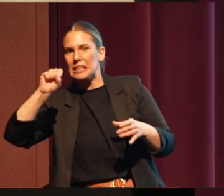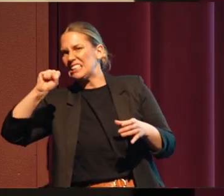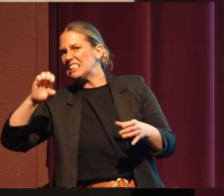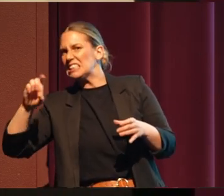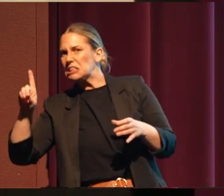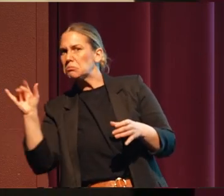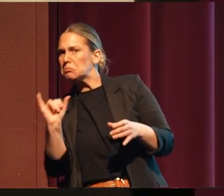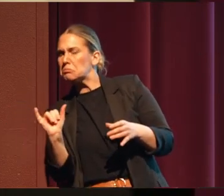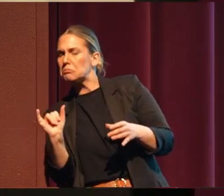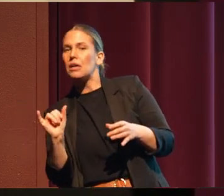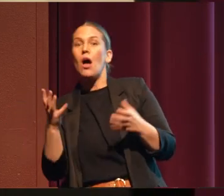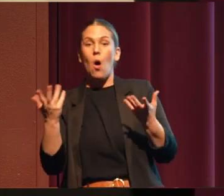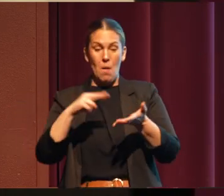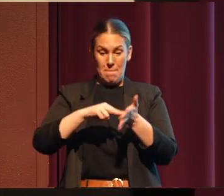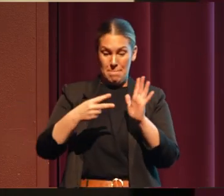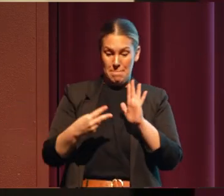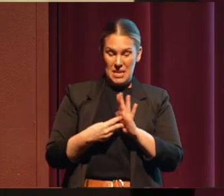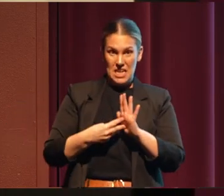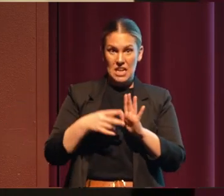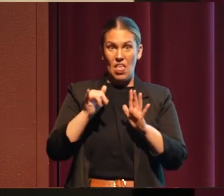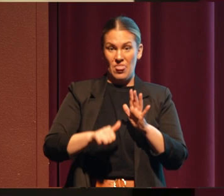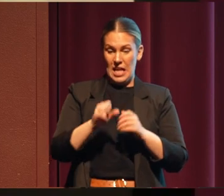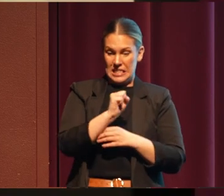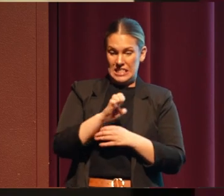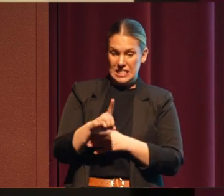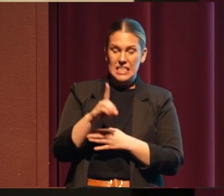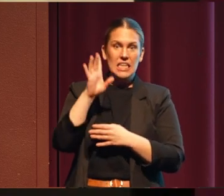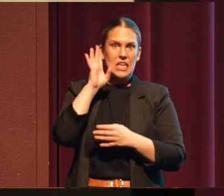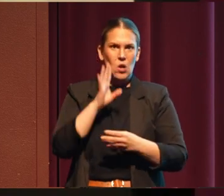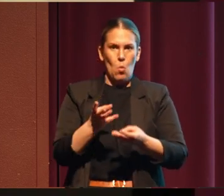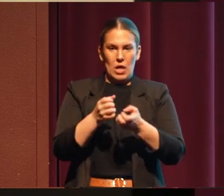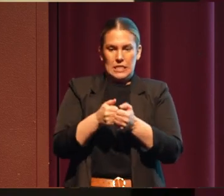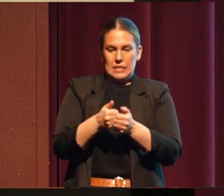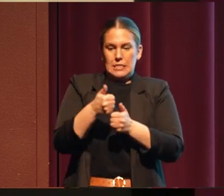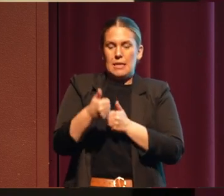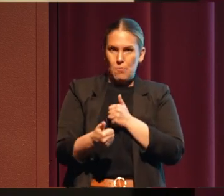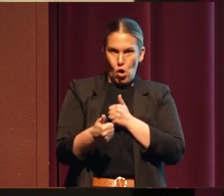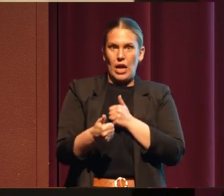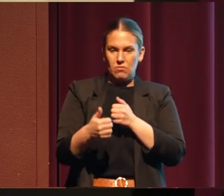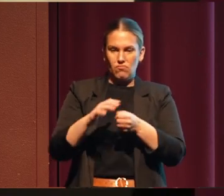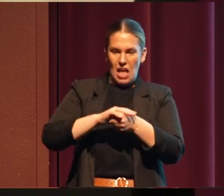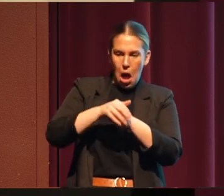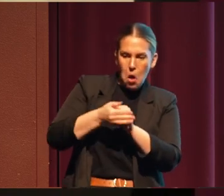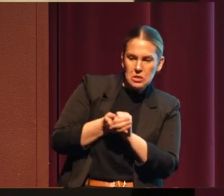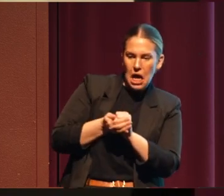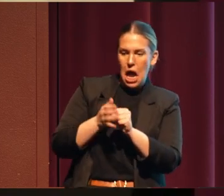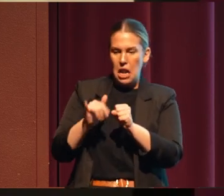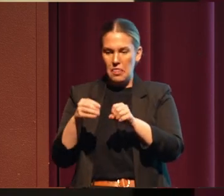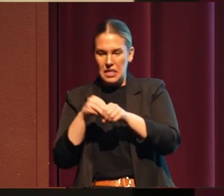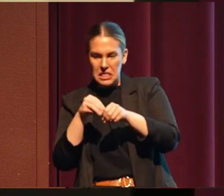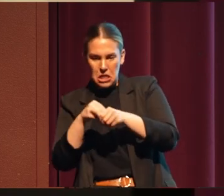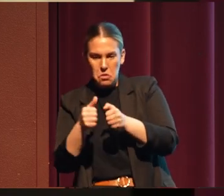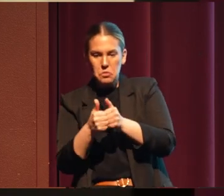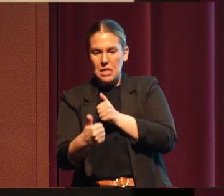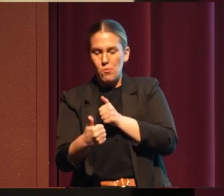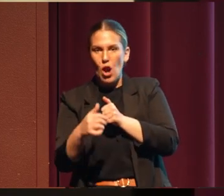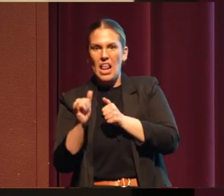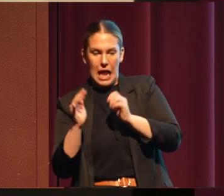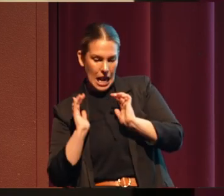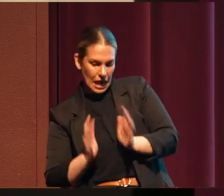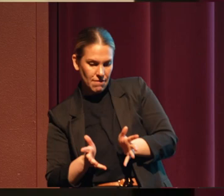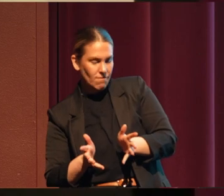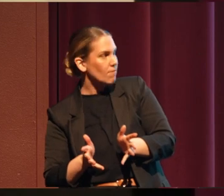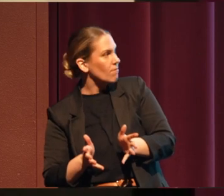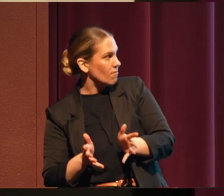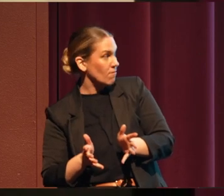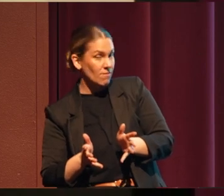it, the meal will separate from the shaft. And then they would leave that meal and that shaft on that tool mat. And